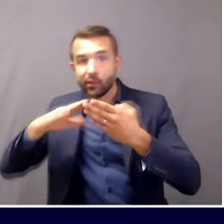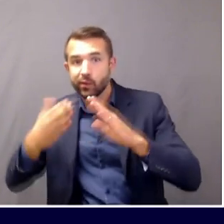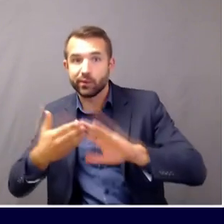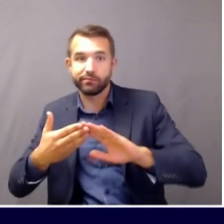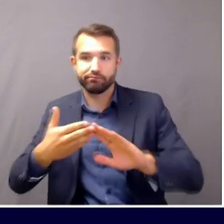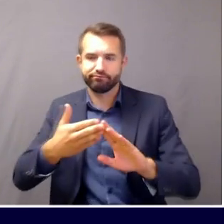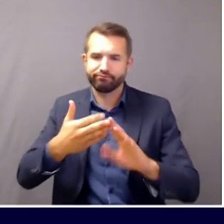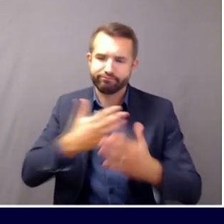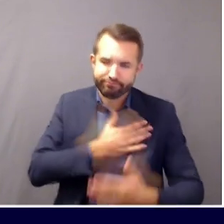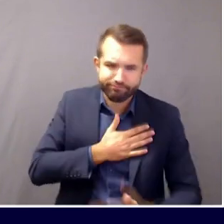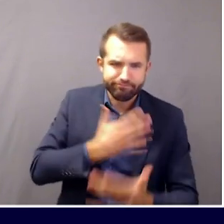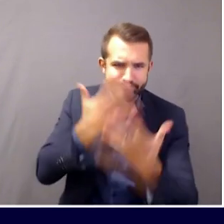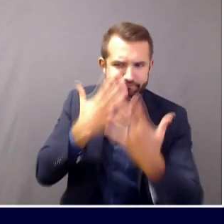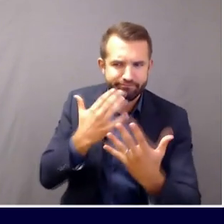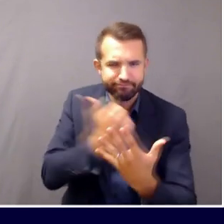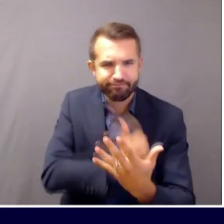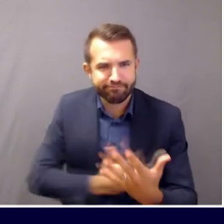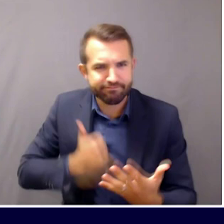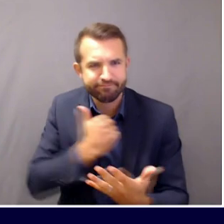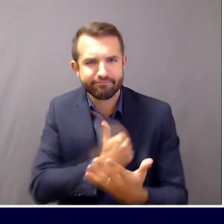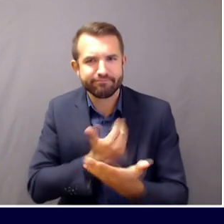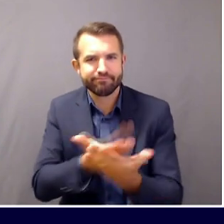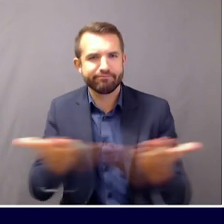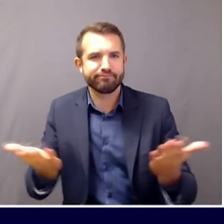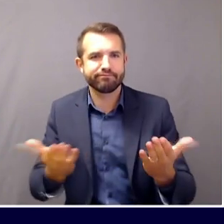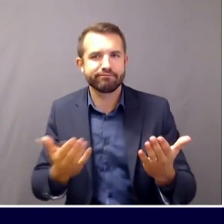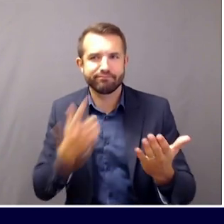and her community during this time of their grief.